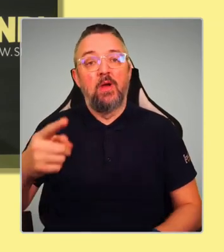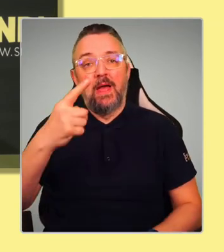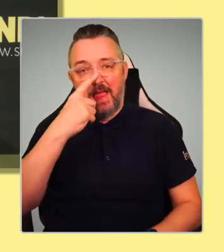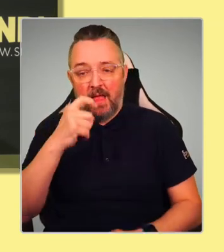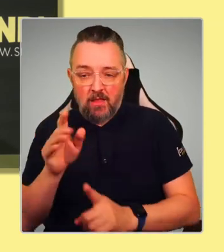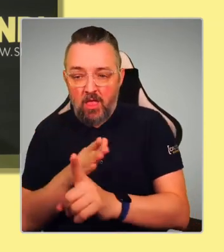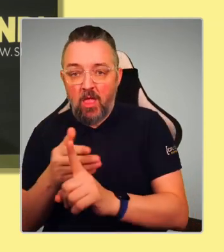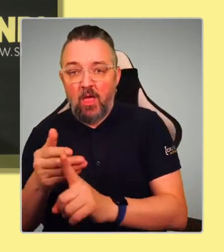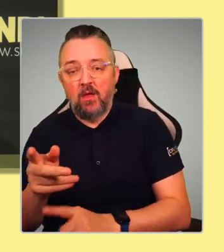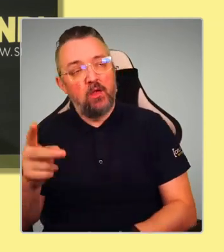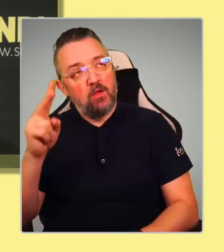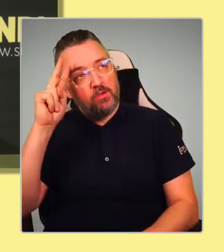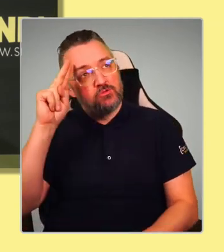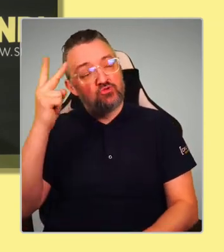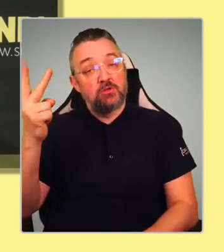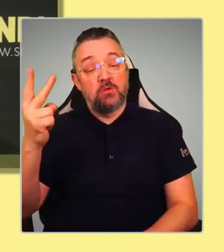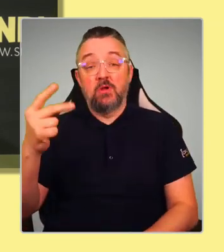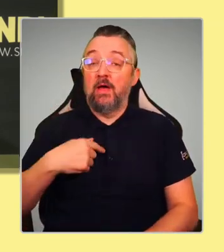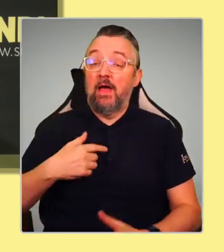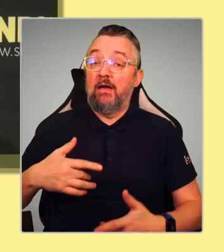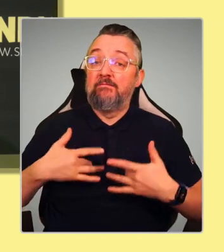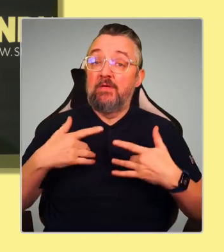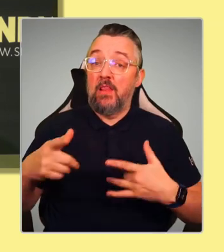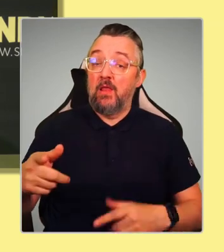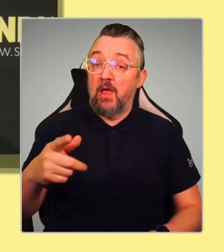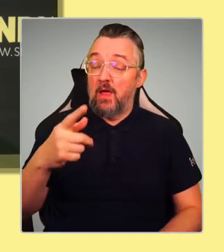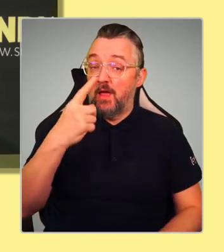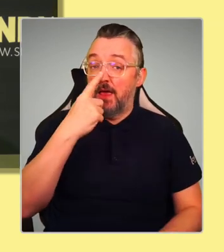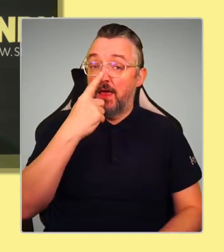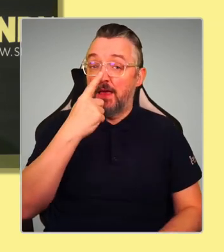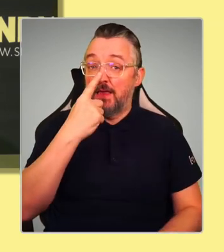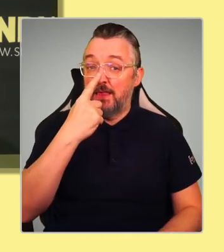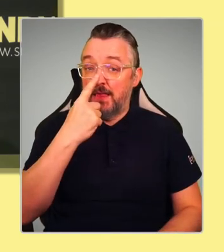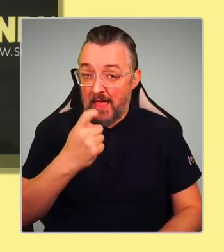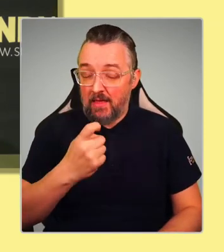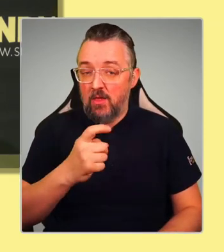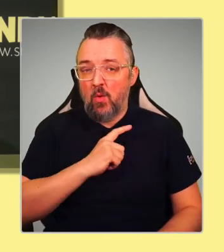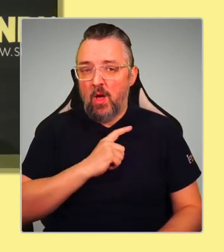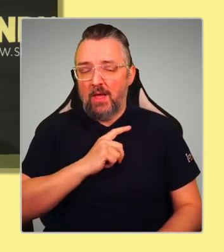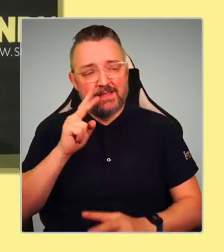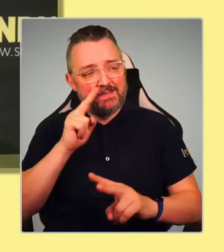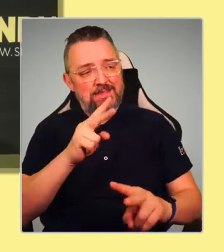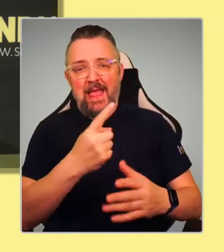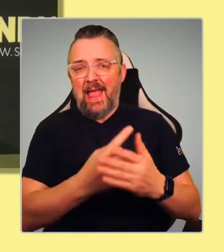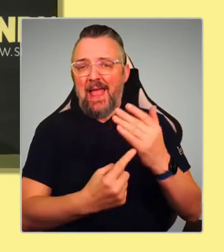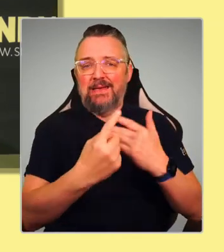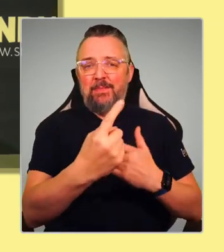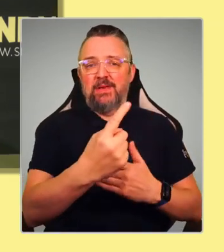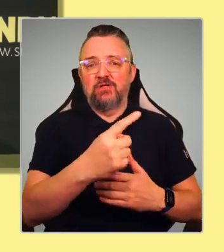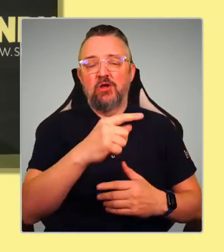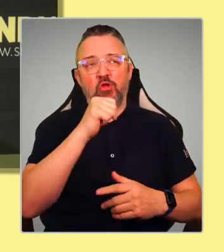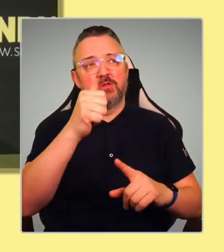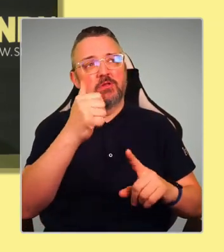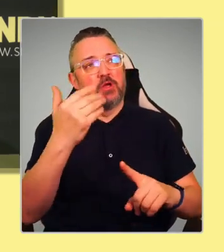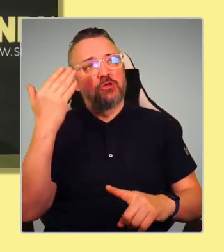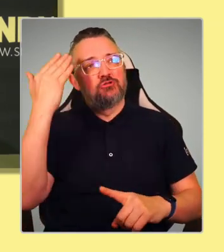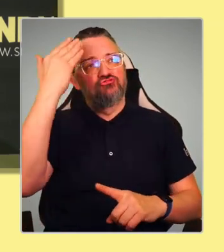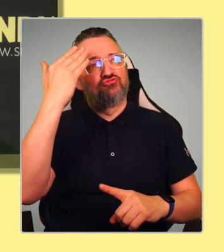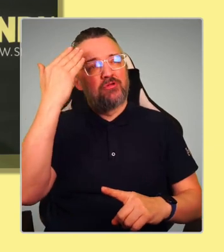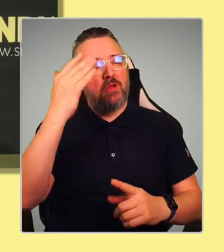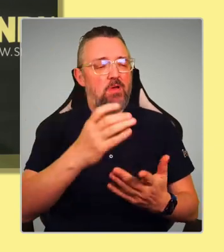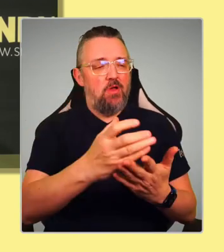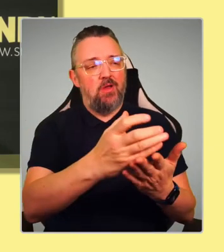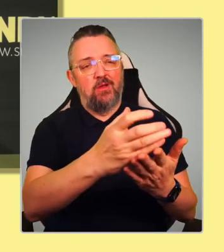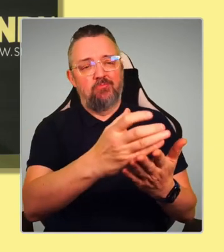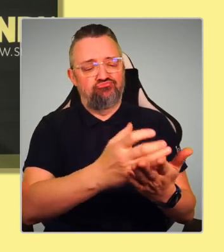I think they can be persuaded when they see that independence is not just an abstract constitutional term that's